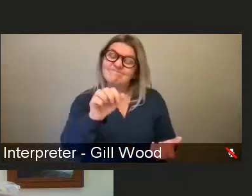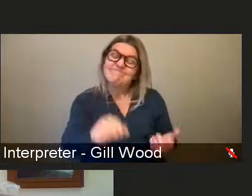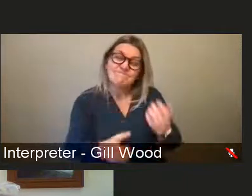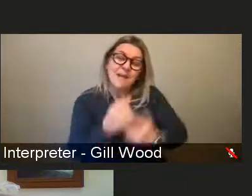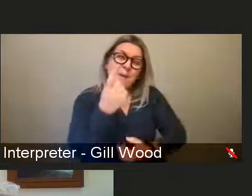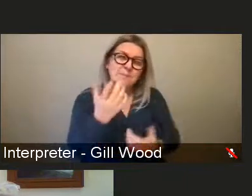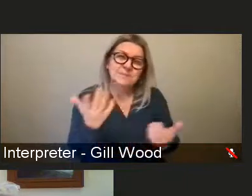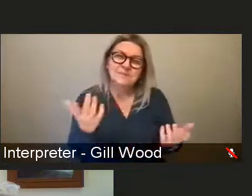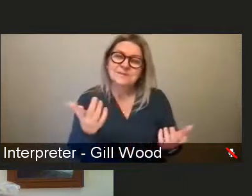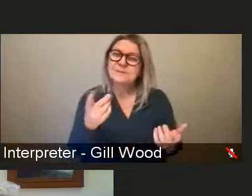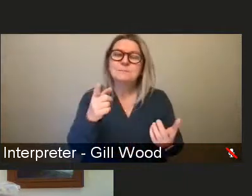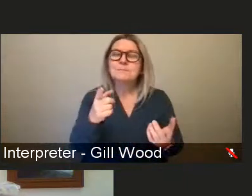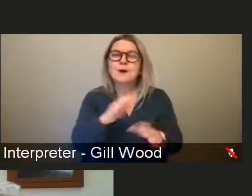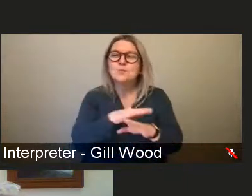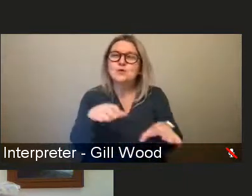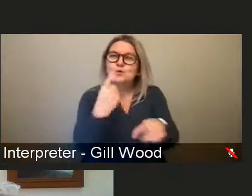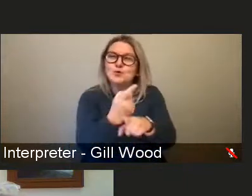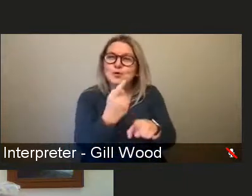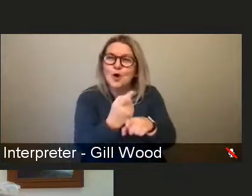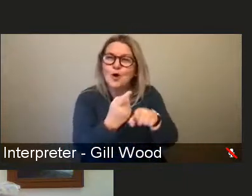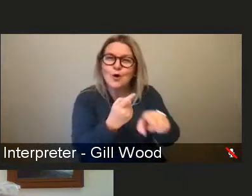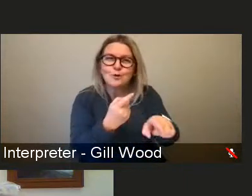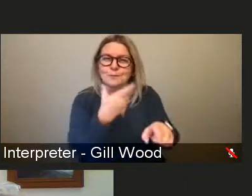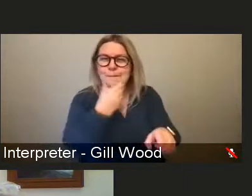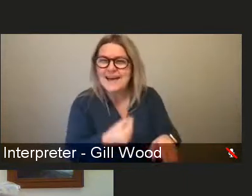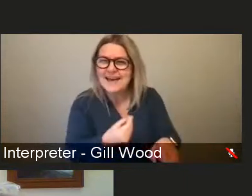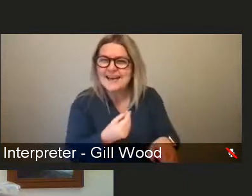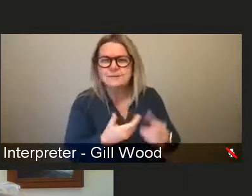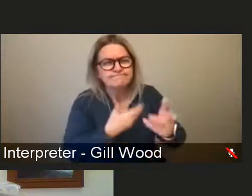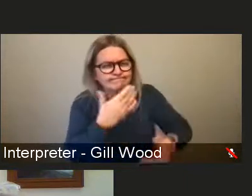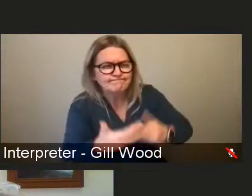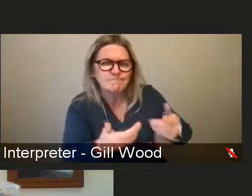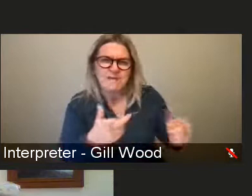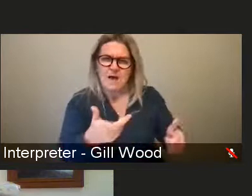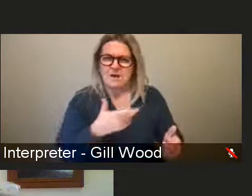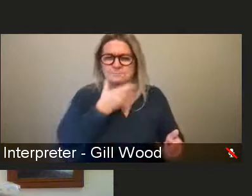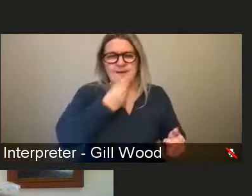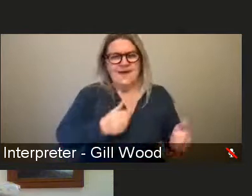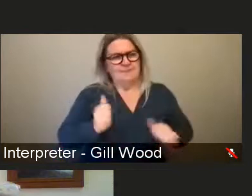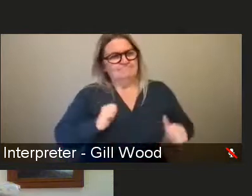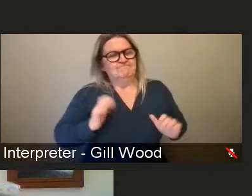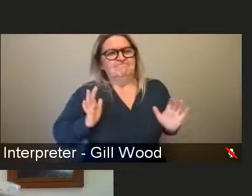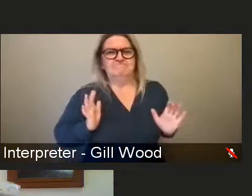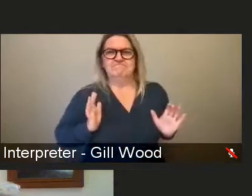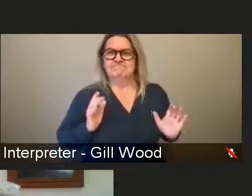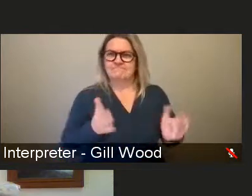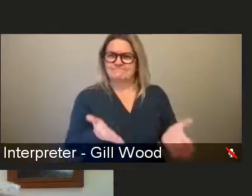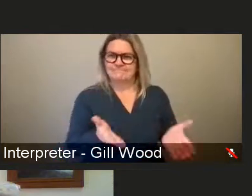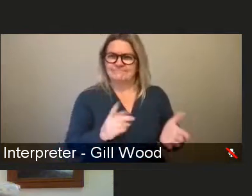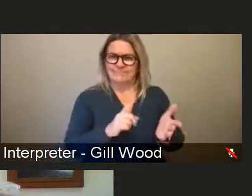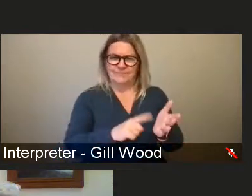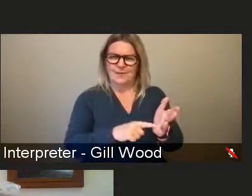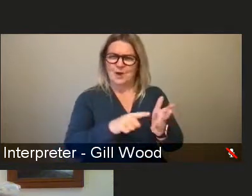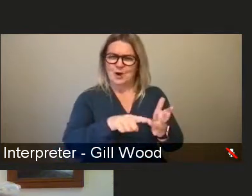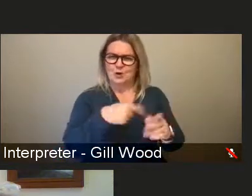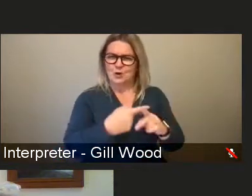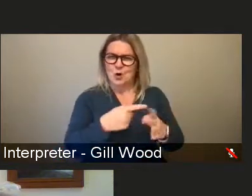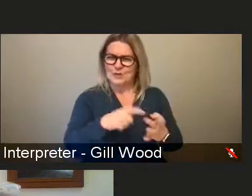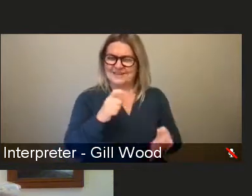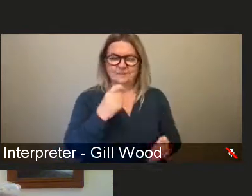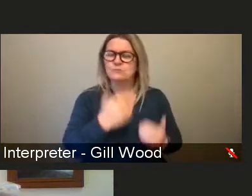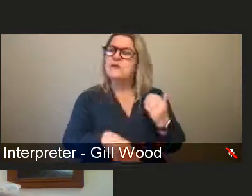we don't talk to men about toxic masculinity as if masculinity is toxic. We talk to them about the elements within